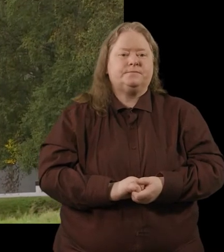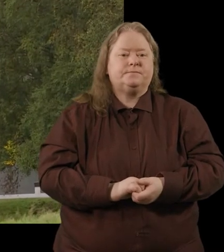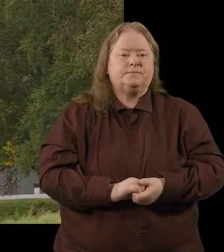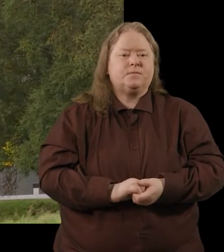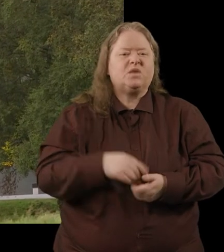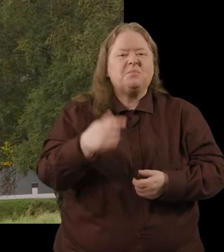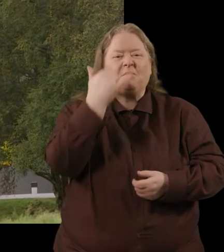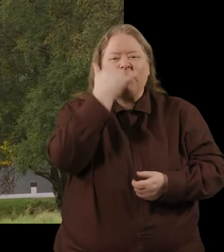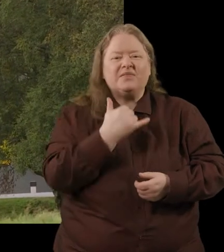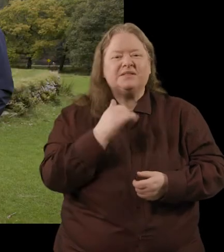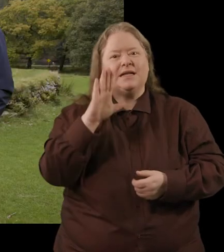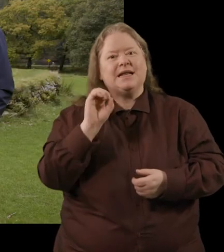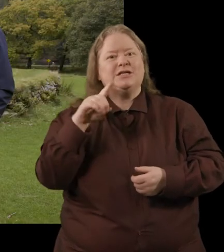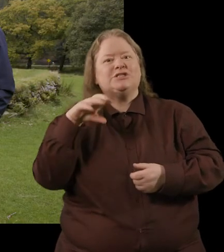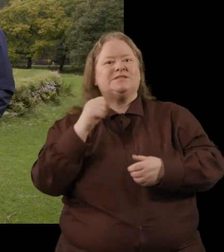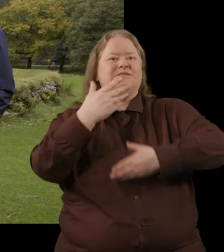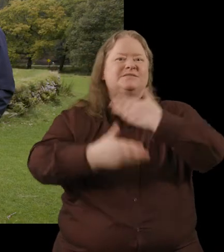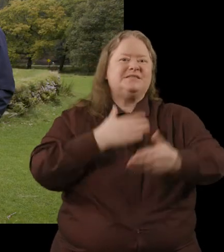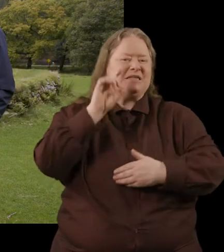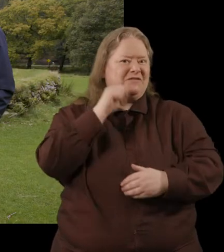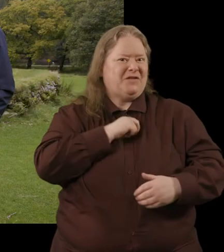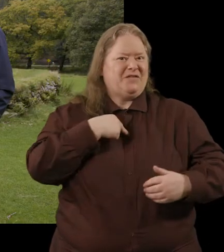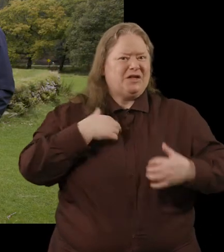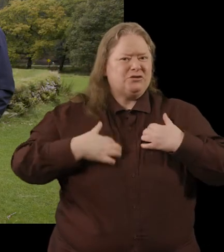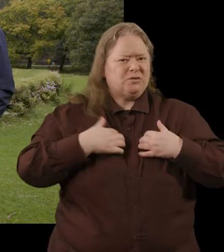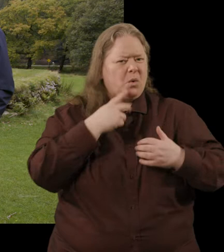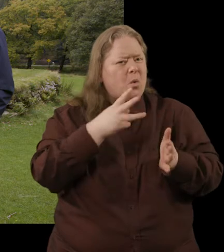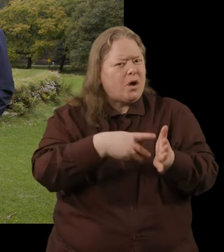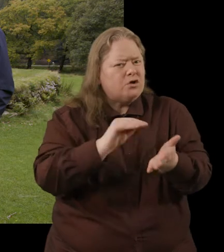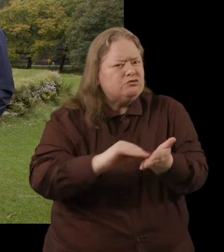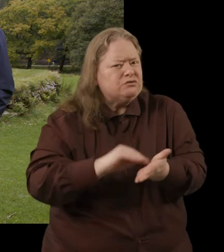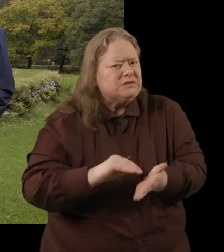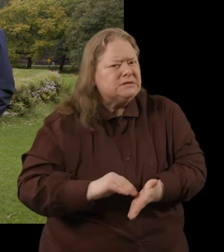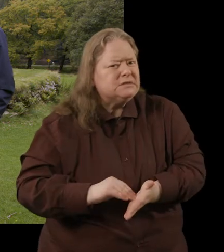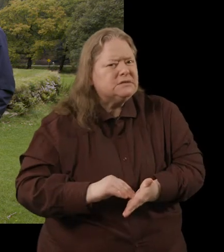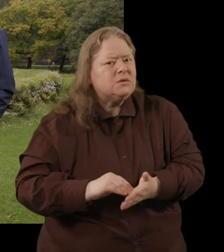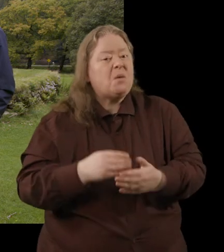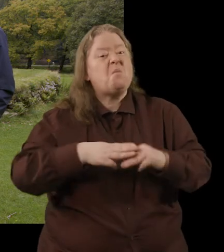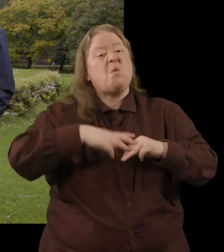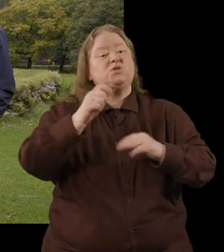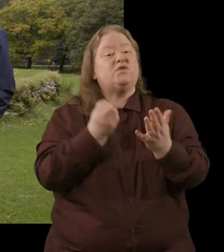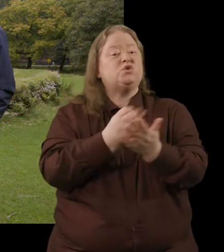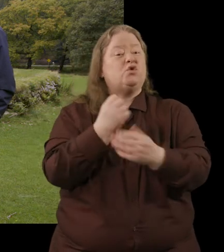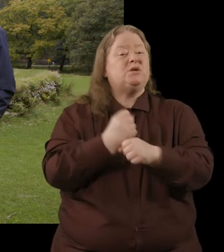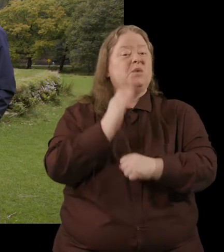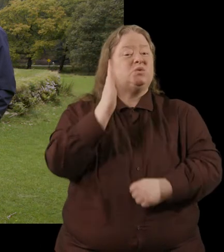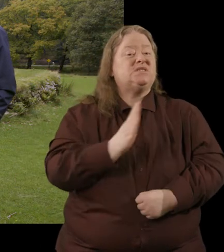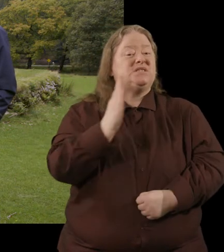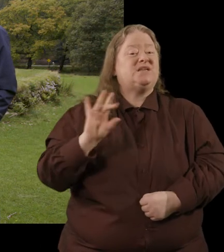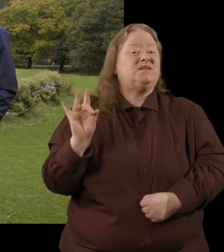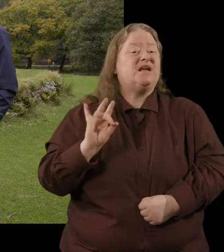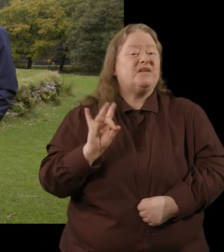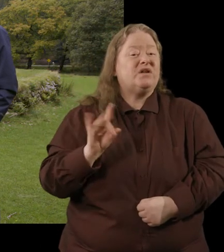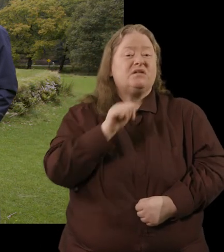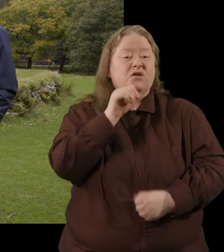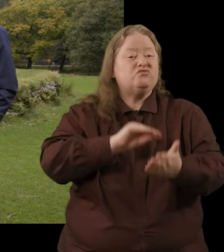These myths and legends sound very, very interesting. But when were they written down? Well, most of the stories about St Kevin